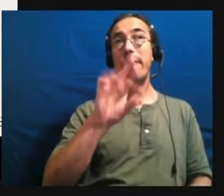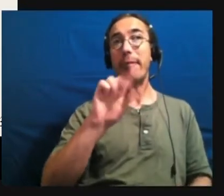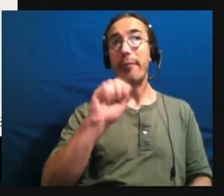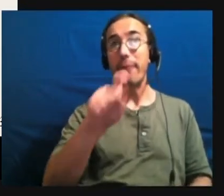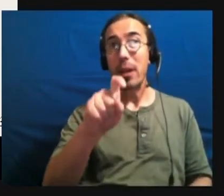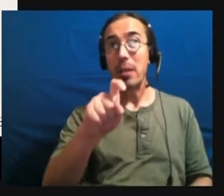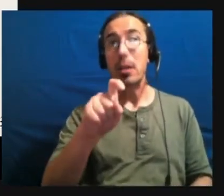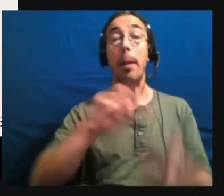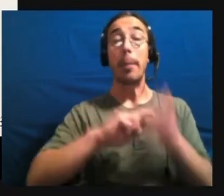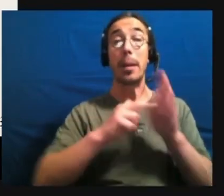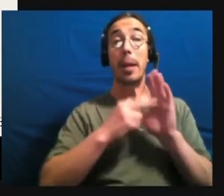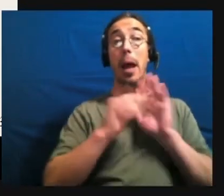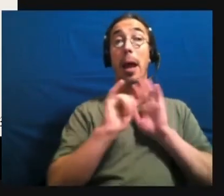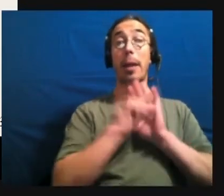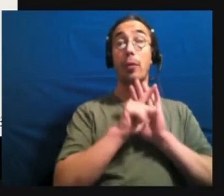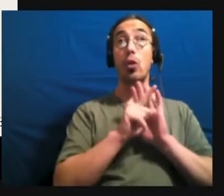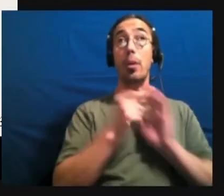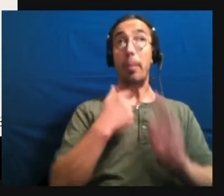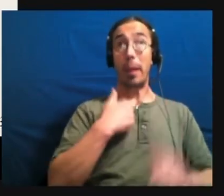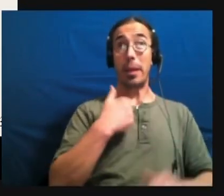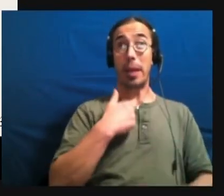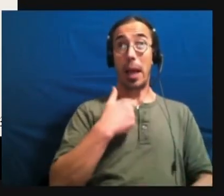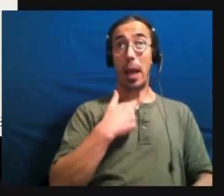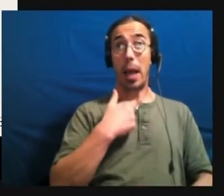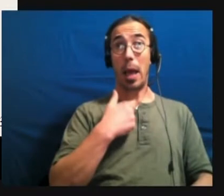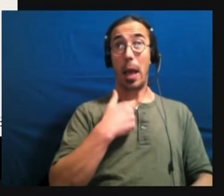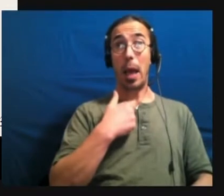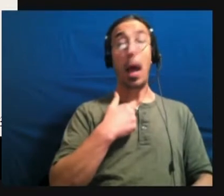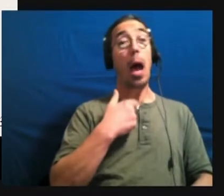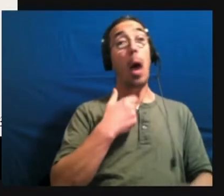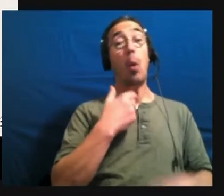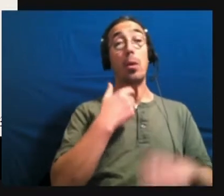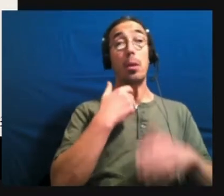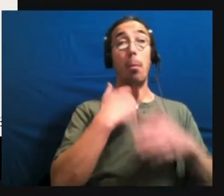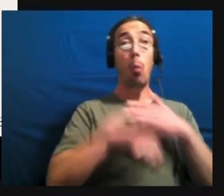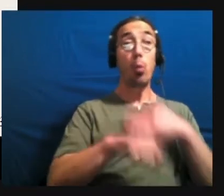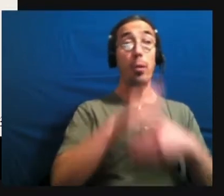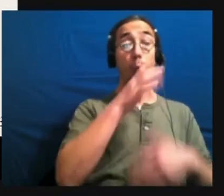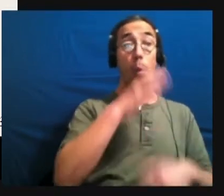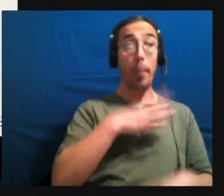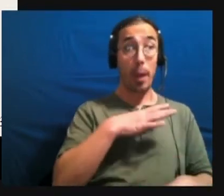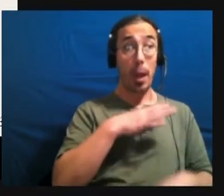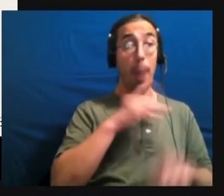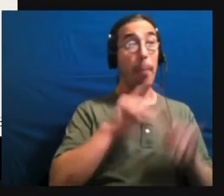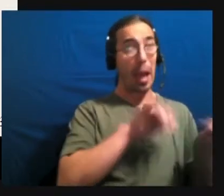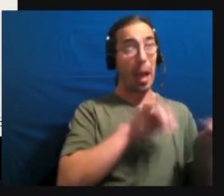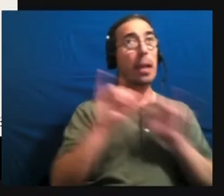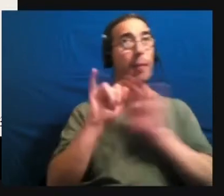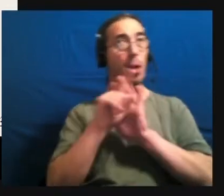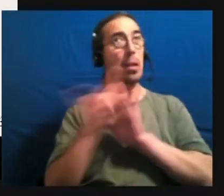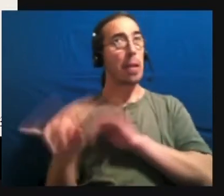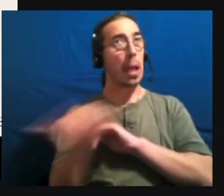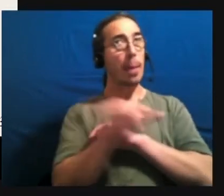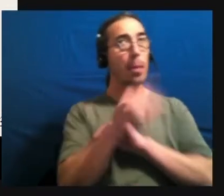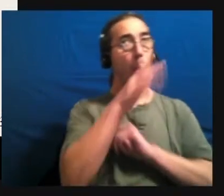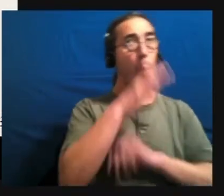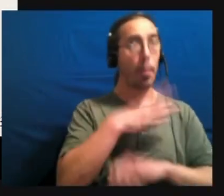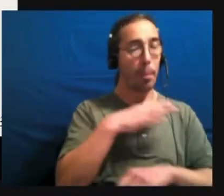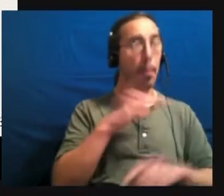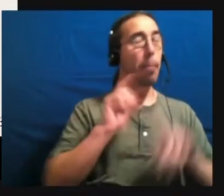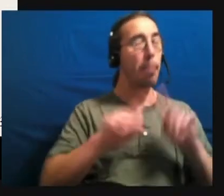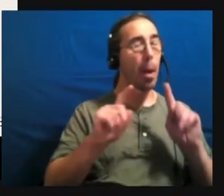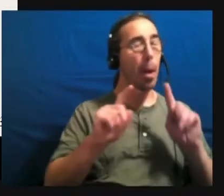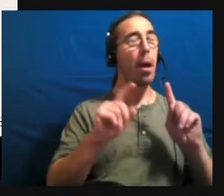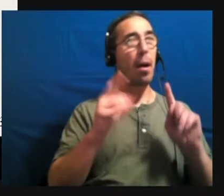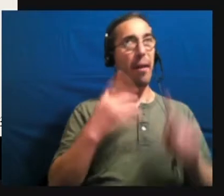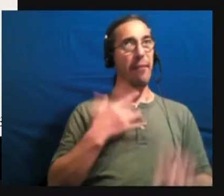identify as the biological sex that I was born into, but I also find that to be